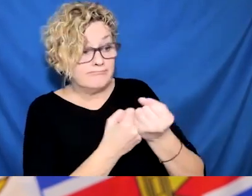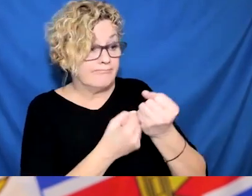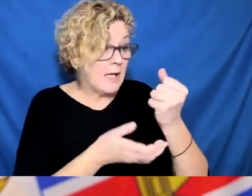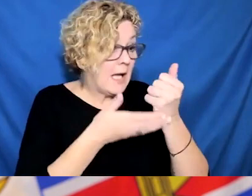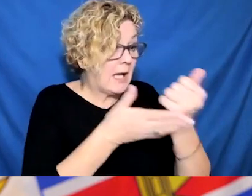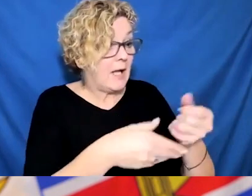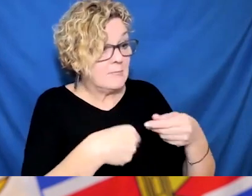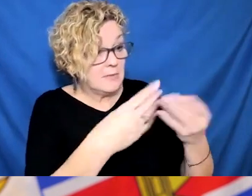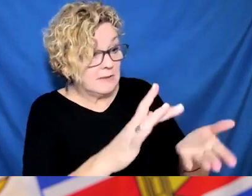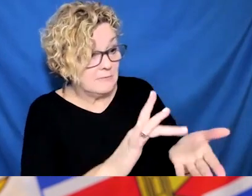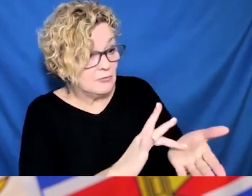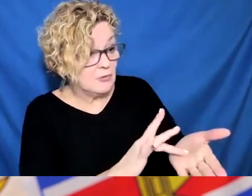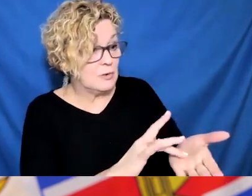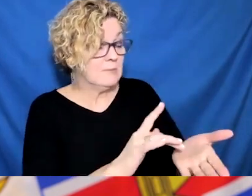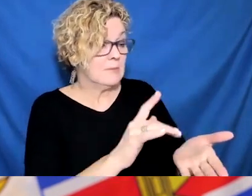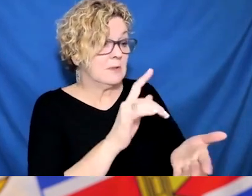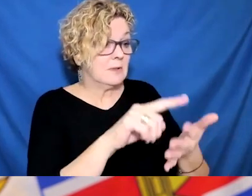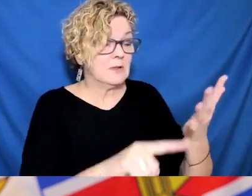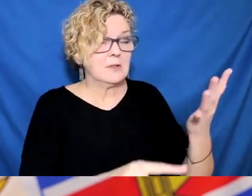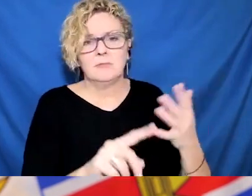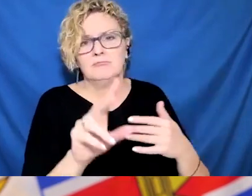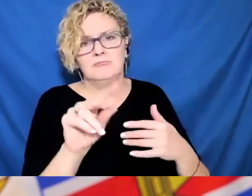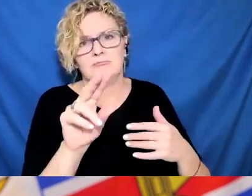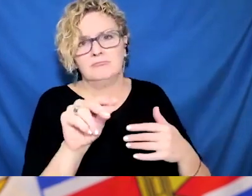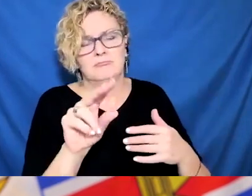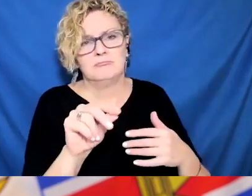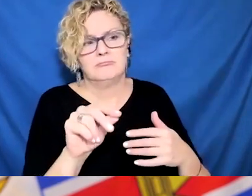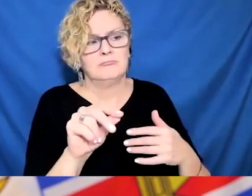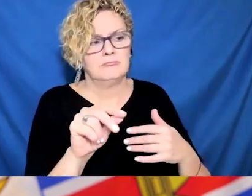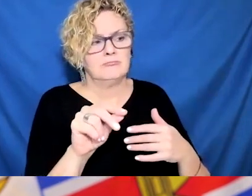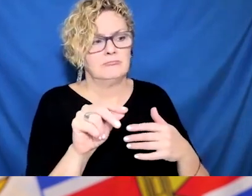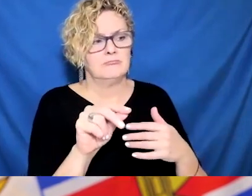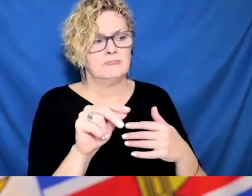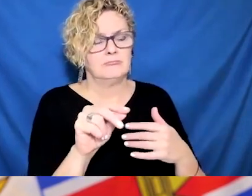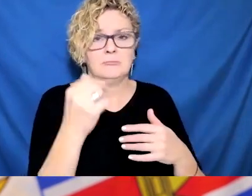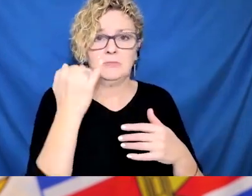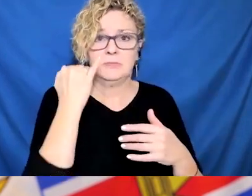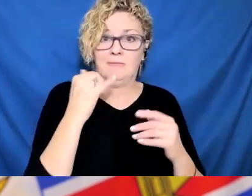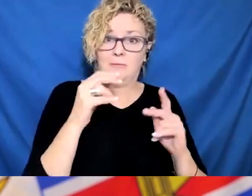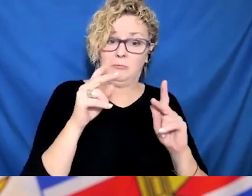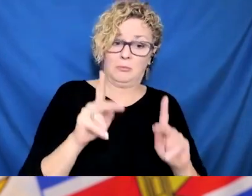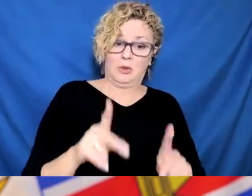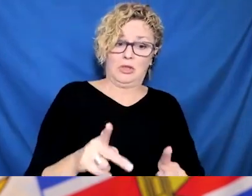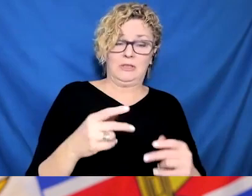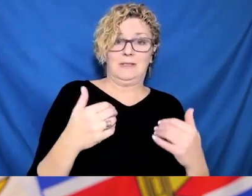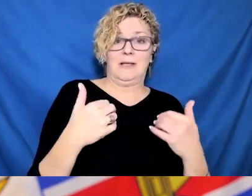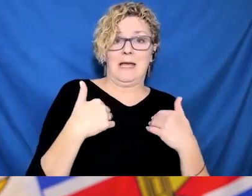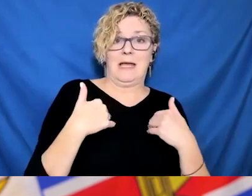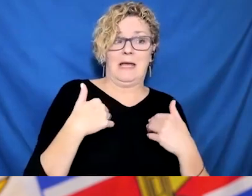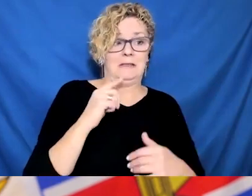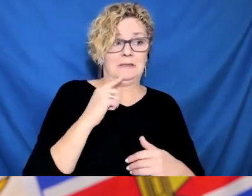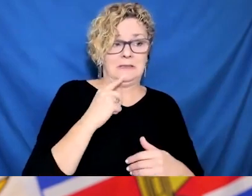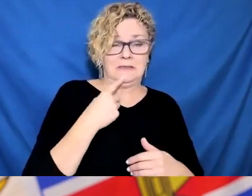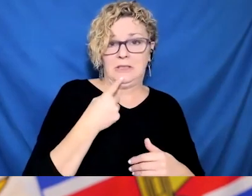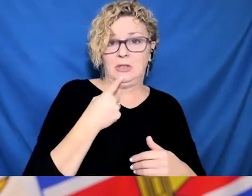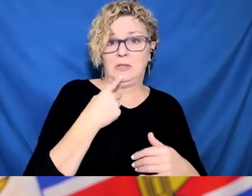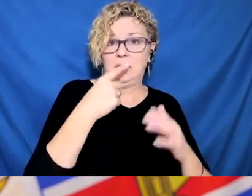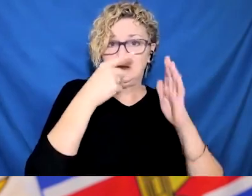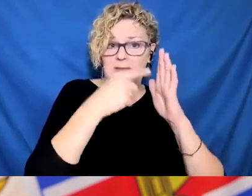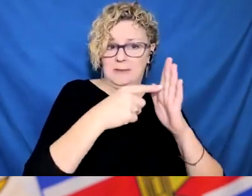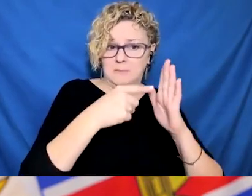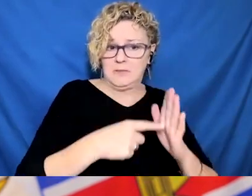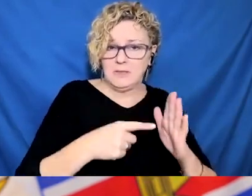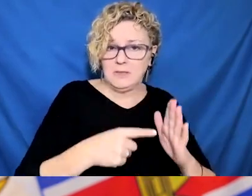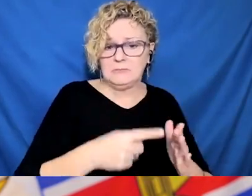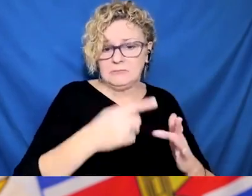So yes, if they run out of rapid tests, those regular visitors who were tested the day before can be